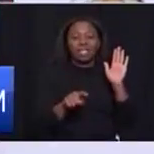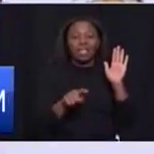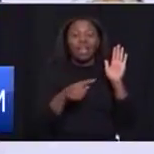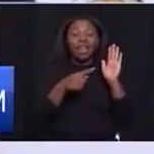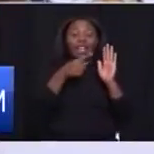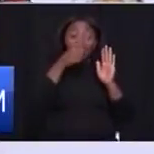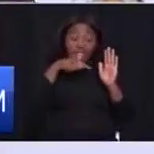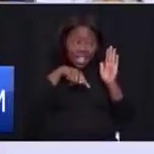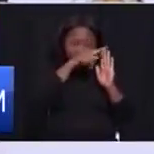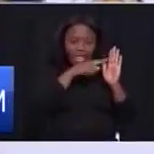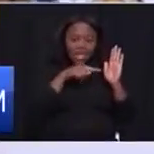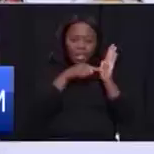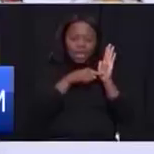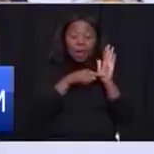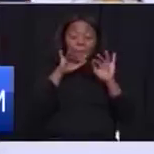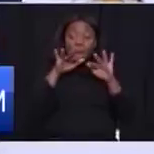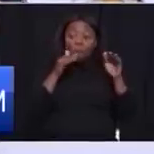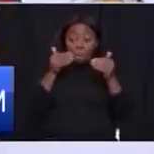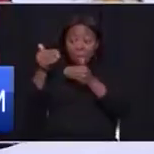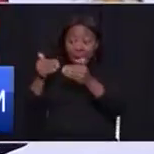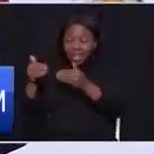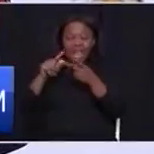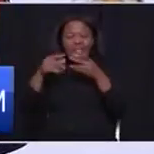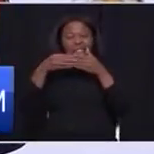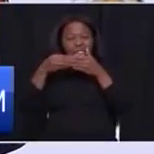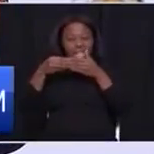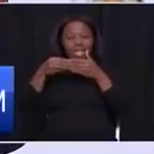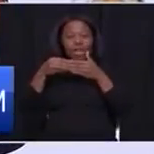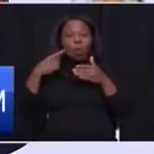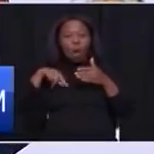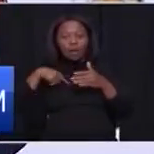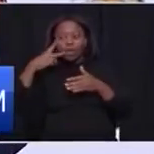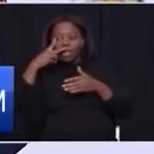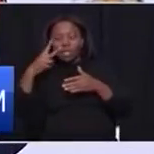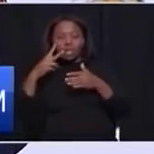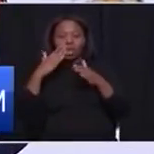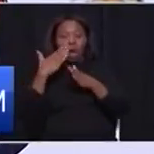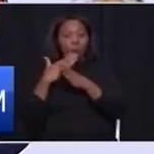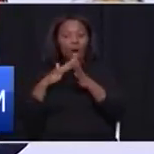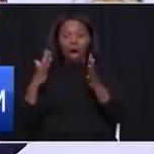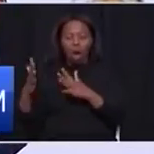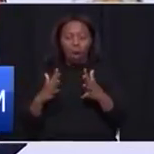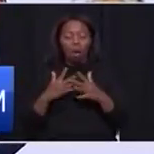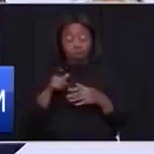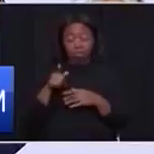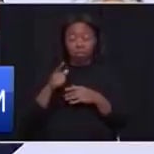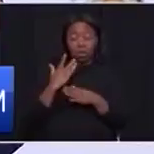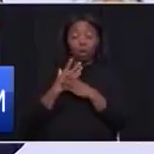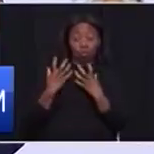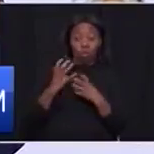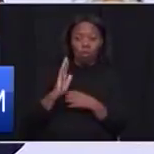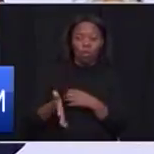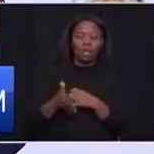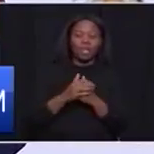how we who are managing and leading in these areas are doing. So you will have a tough job. This will